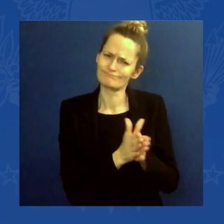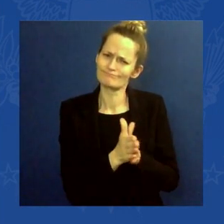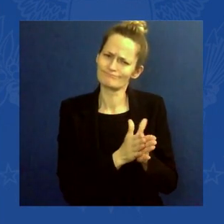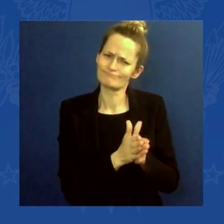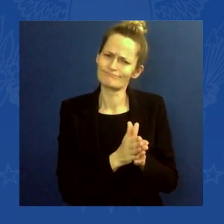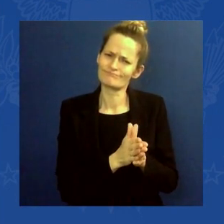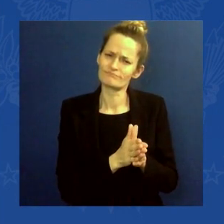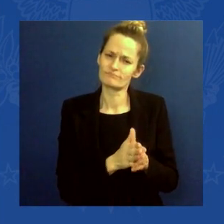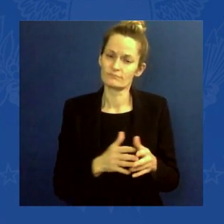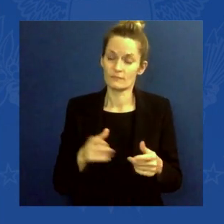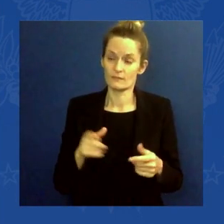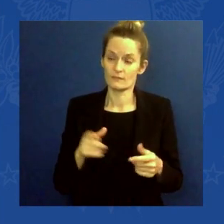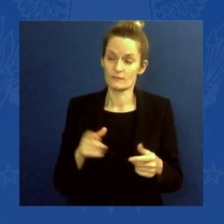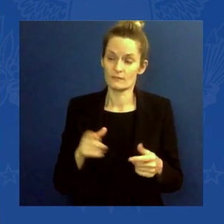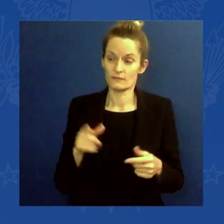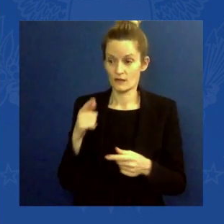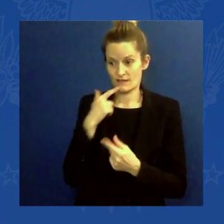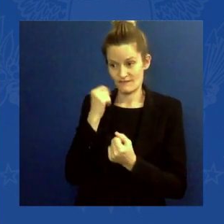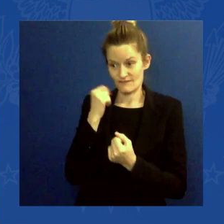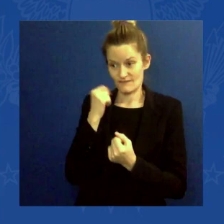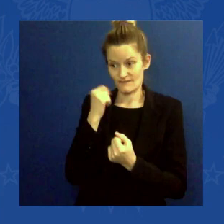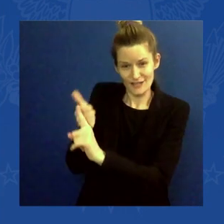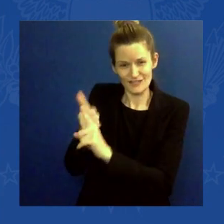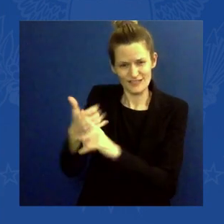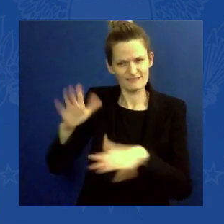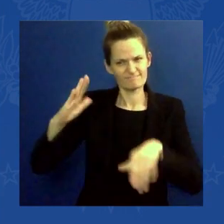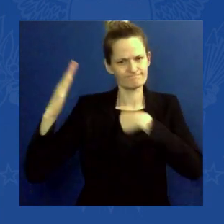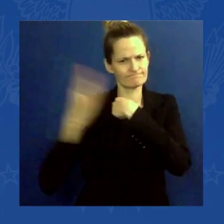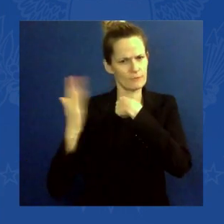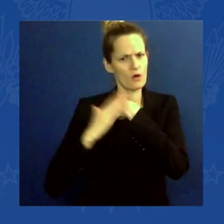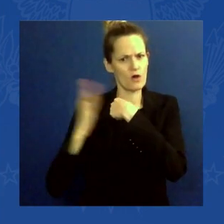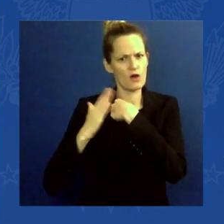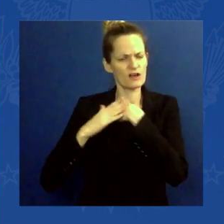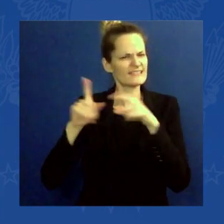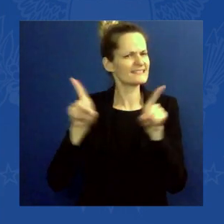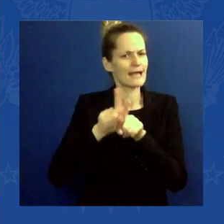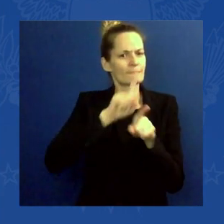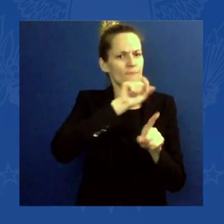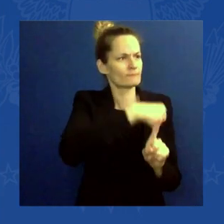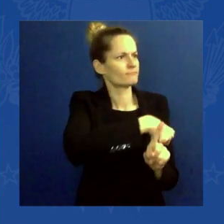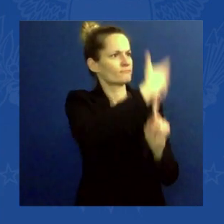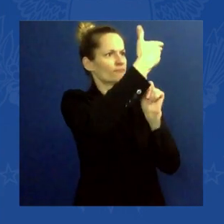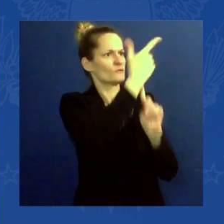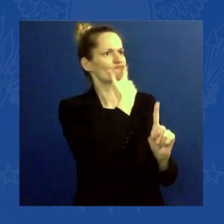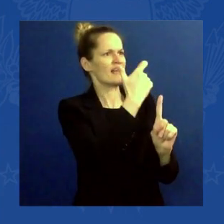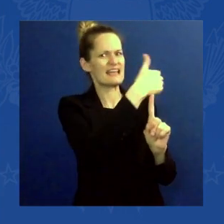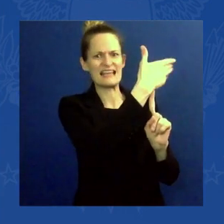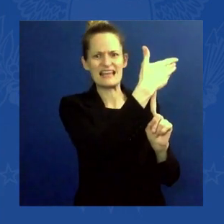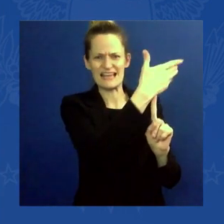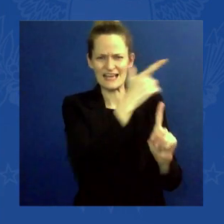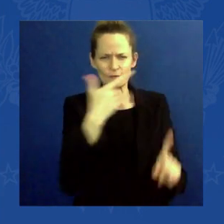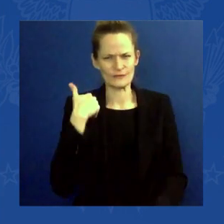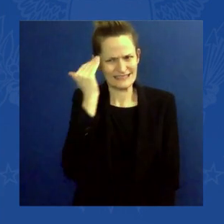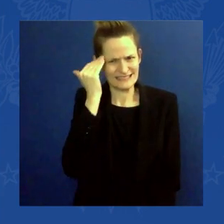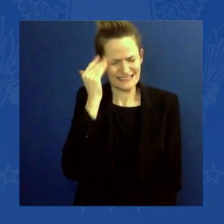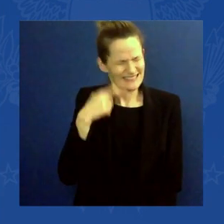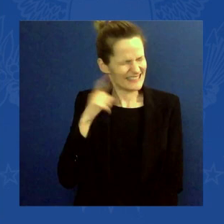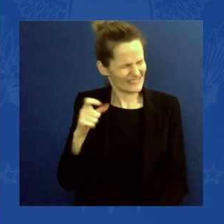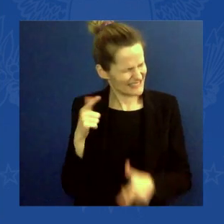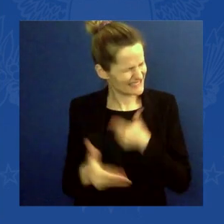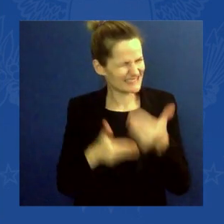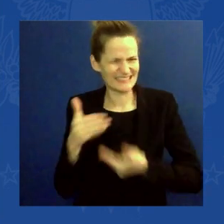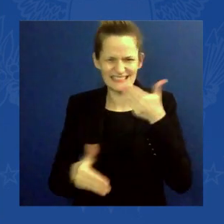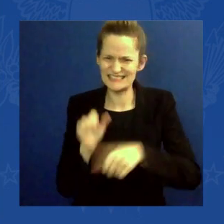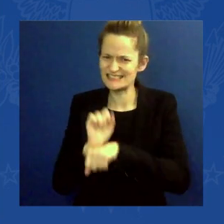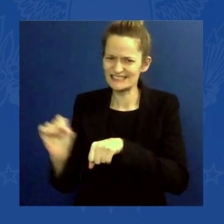gaining frequency and ferocity. And we know what we have to do. And it starts with our firefighters putting their